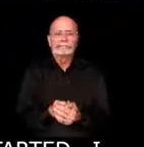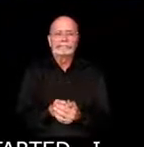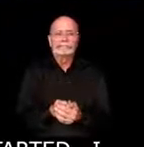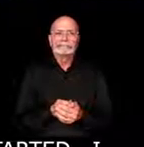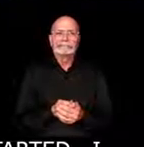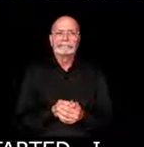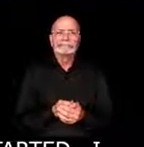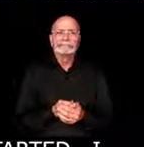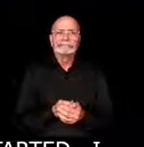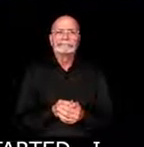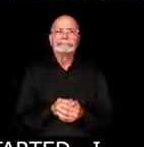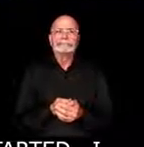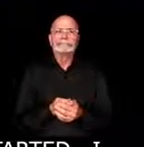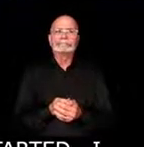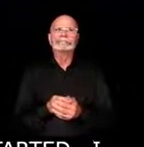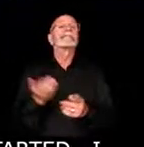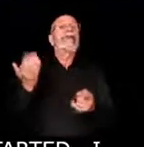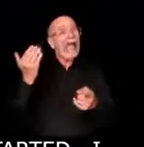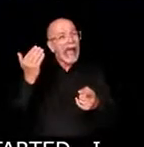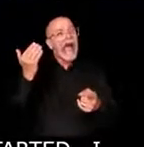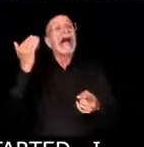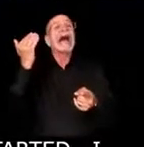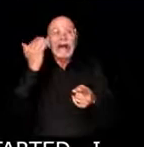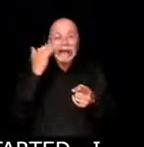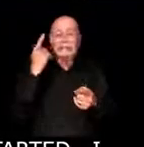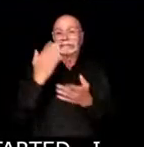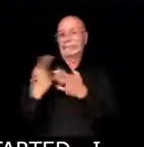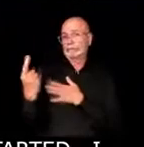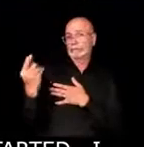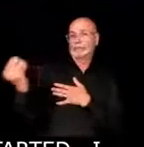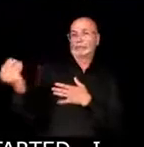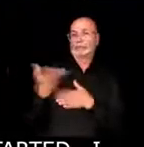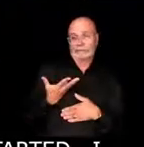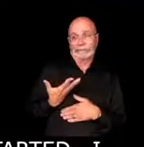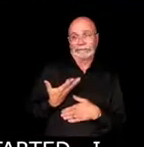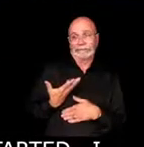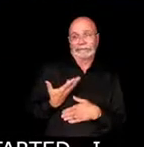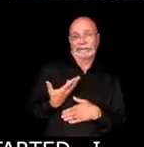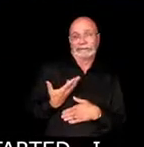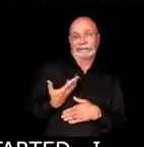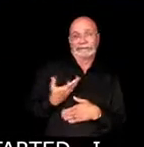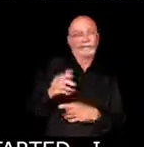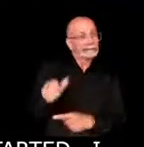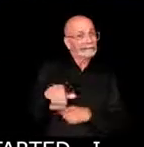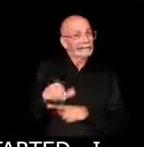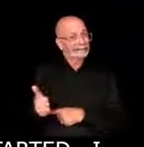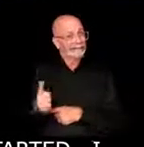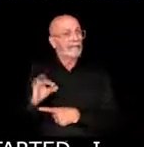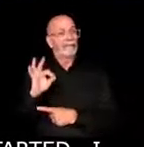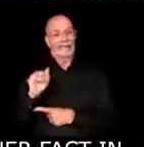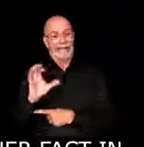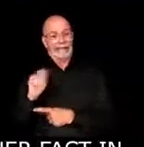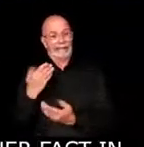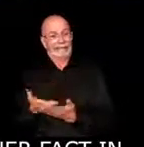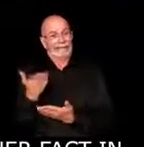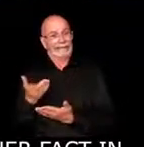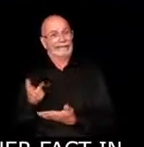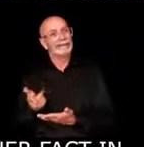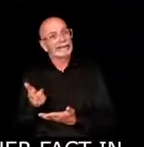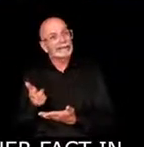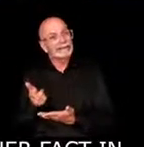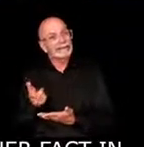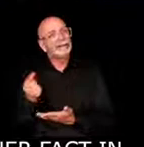to, brought to my attention is another, another fact in, in, in, the matter and that, uh, the eternal